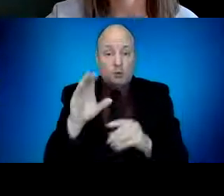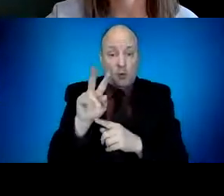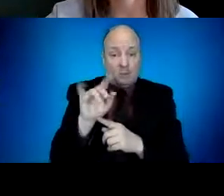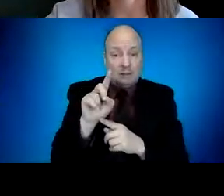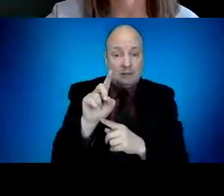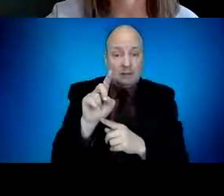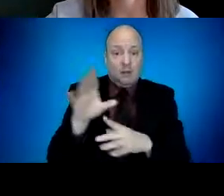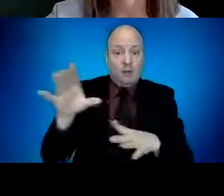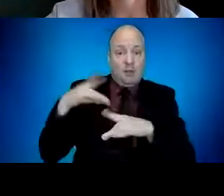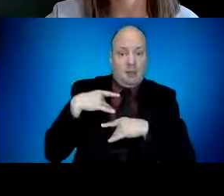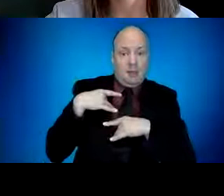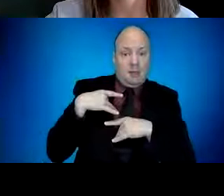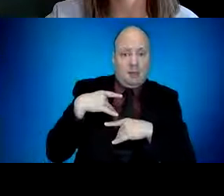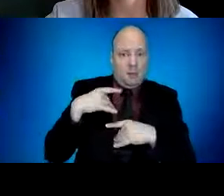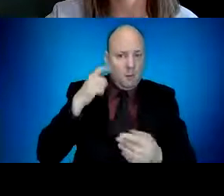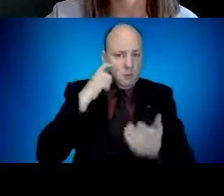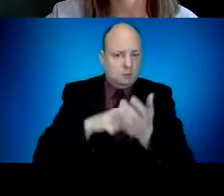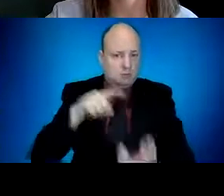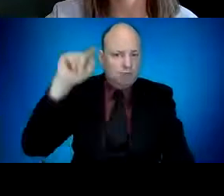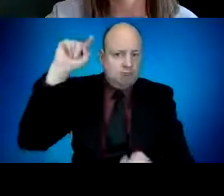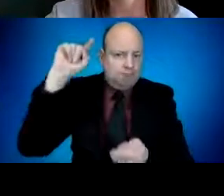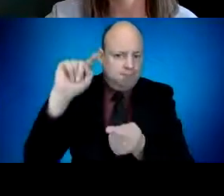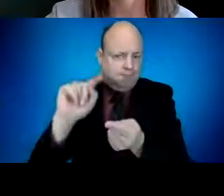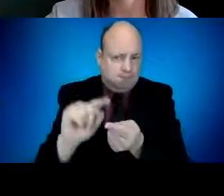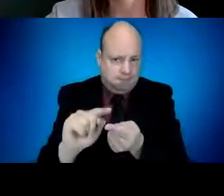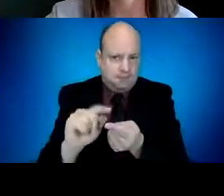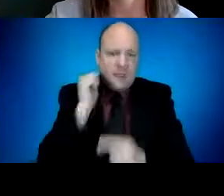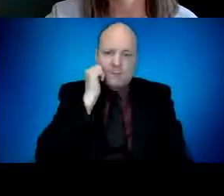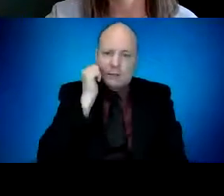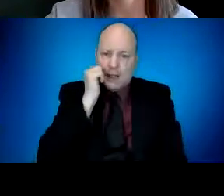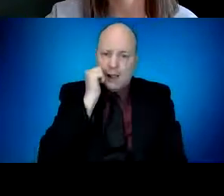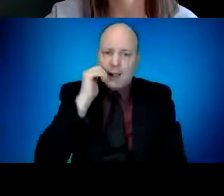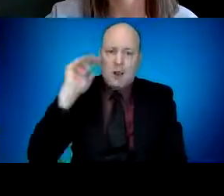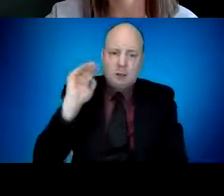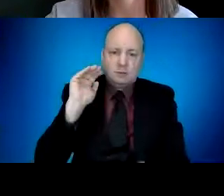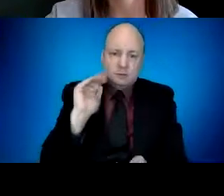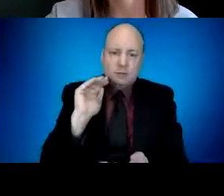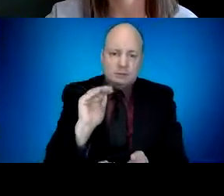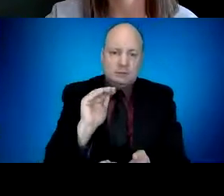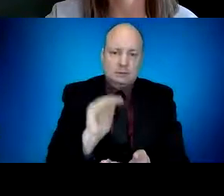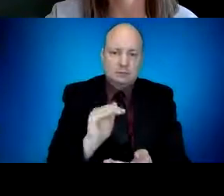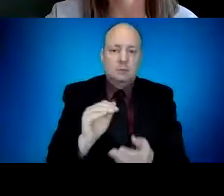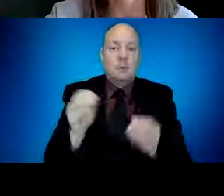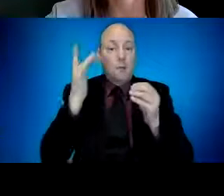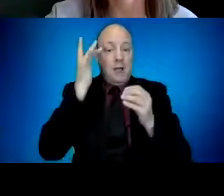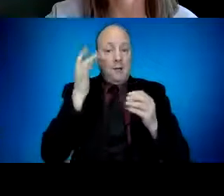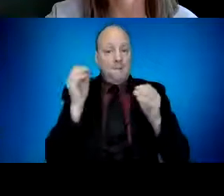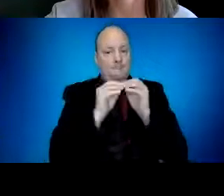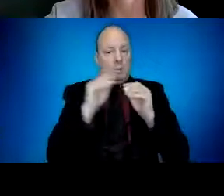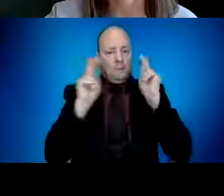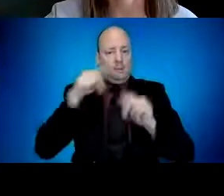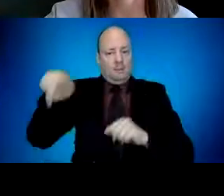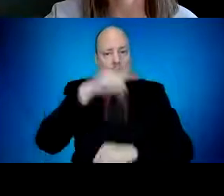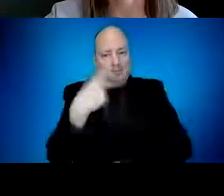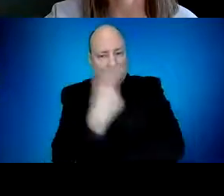and positive test results as more Oregonians are getting vaccinated every day. This is also because of the work of all